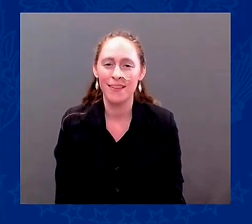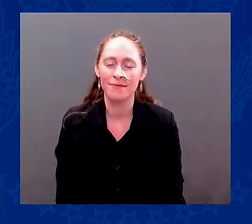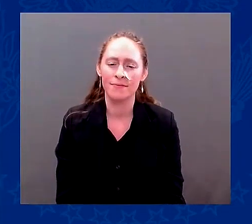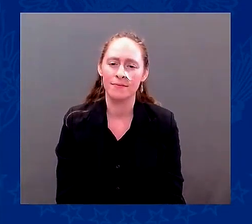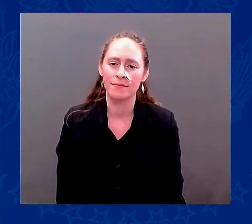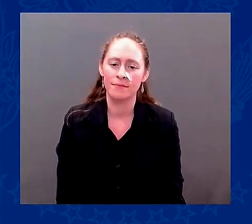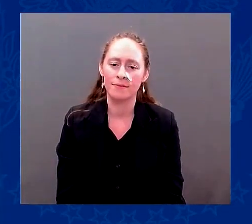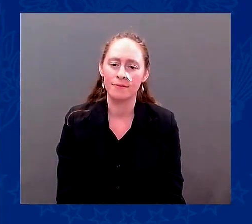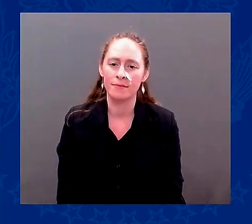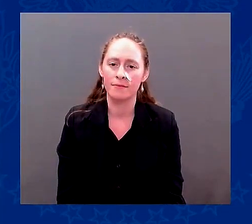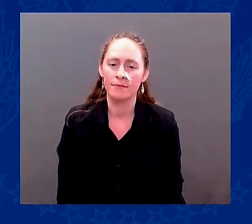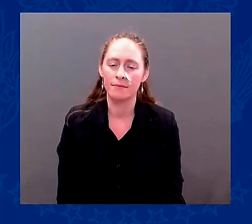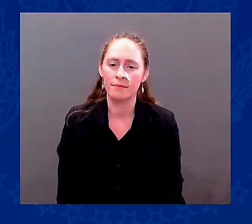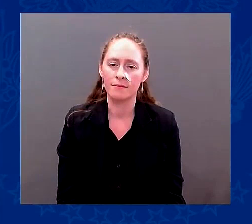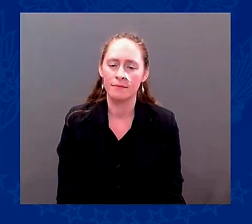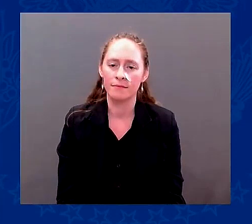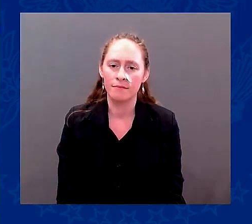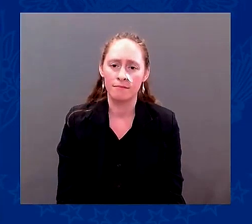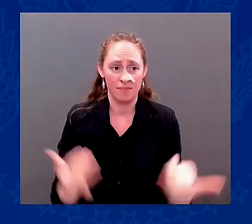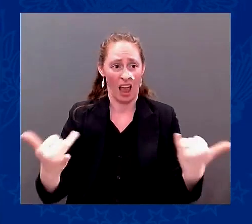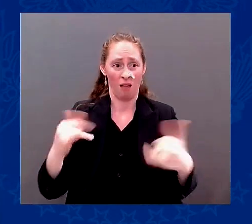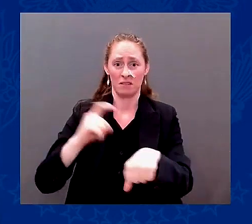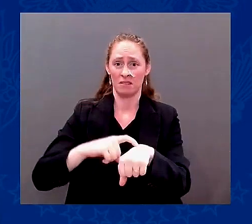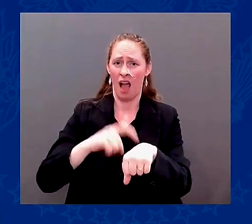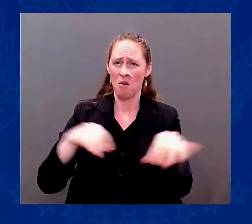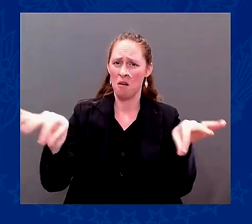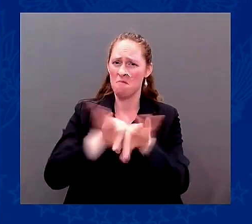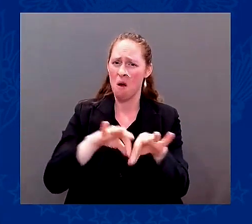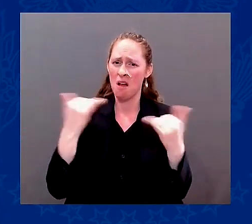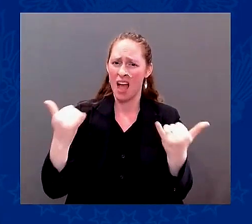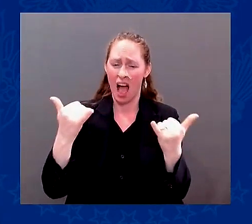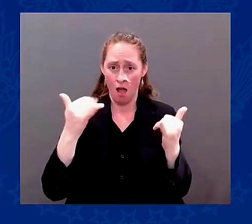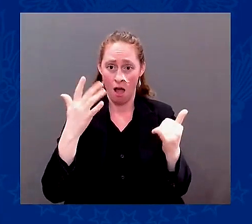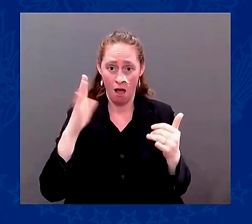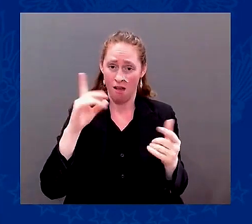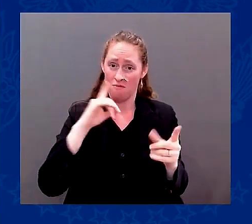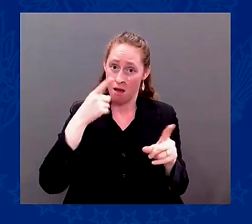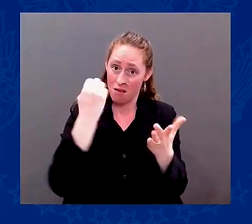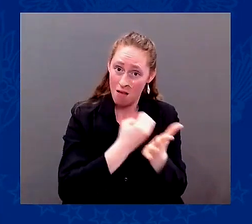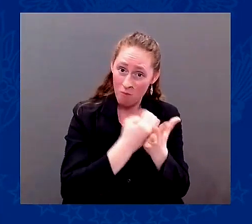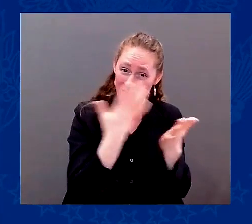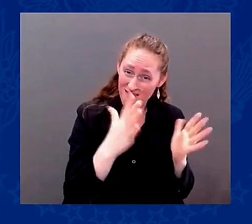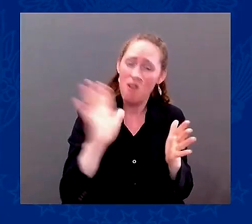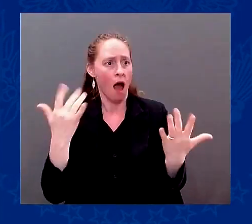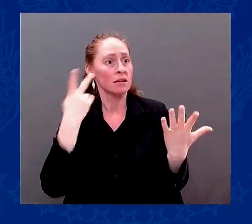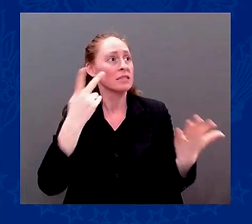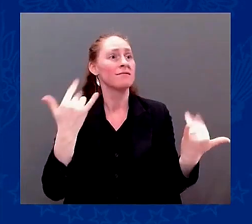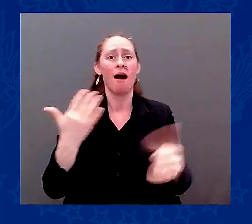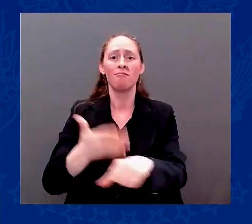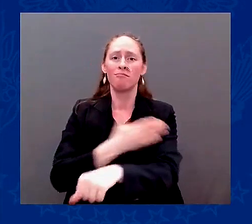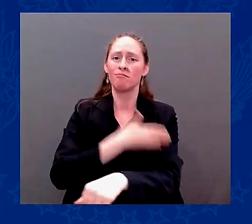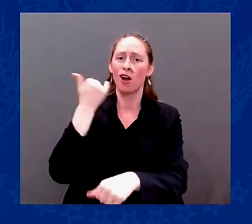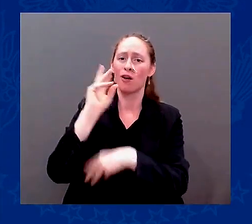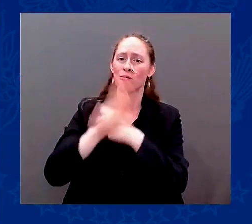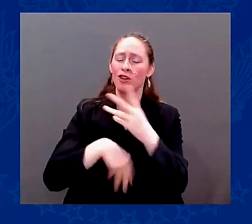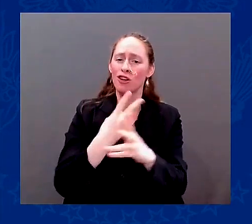believe, in the world economy, not just the world economy, the world. It occurs every three or four generations. And now